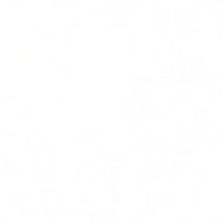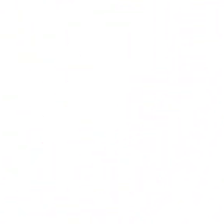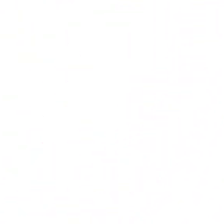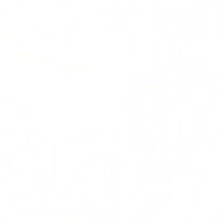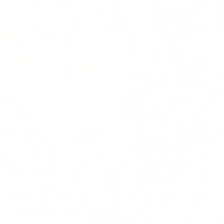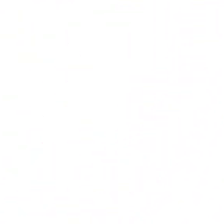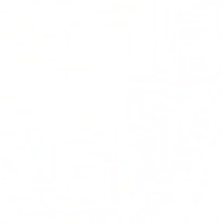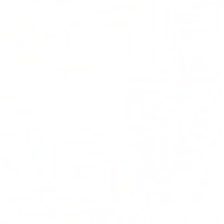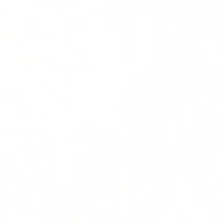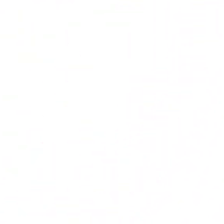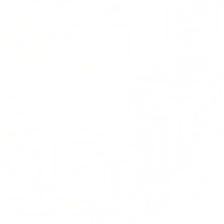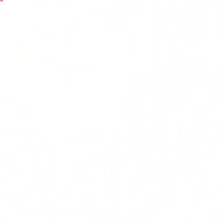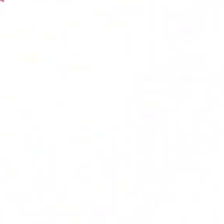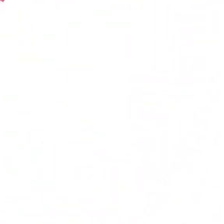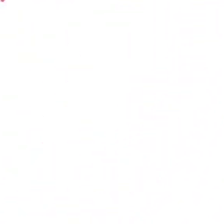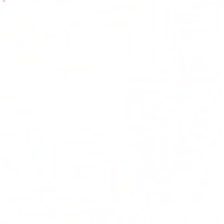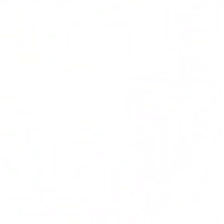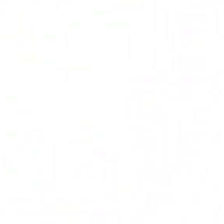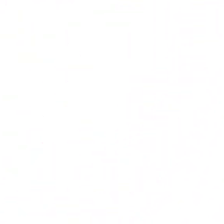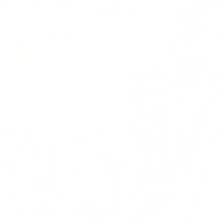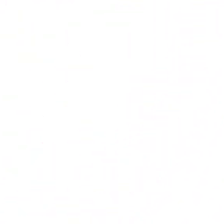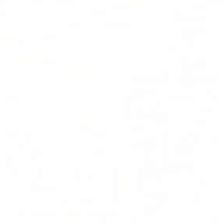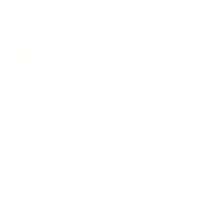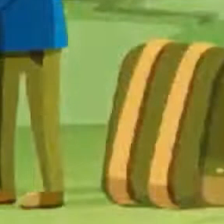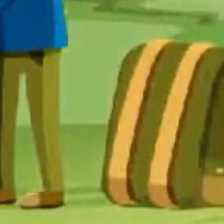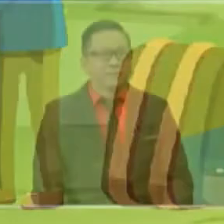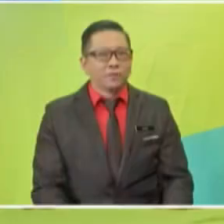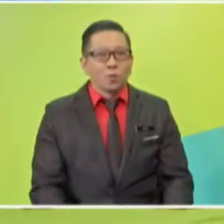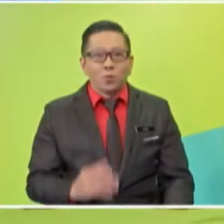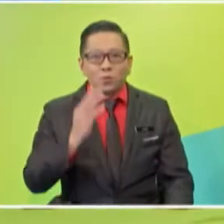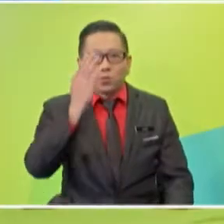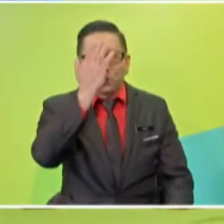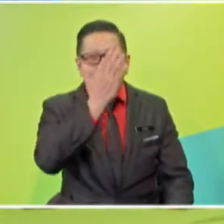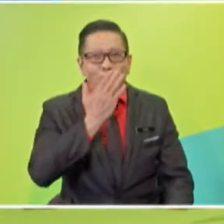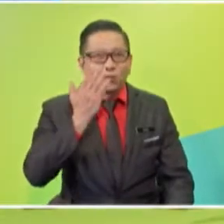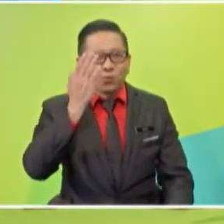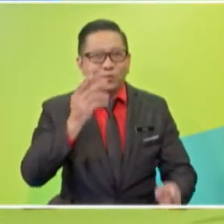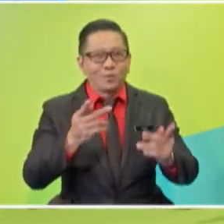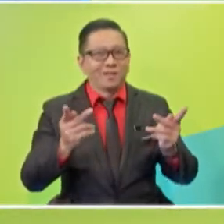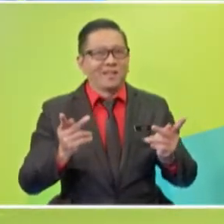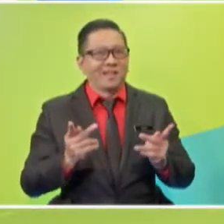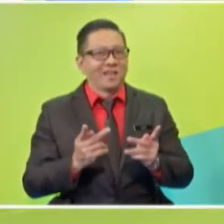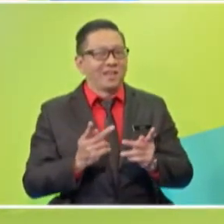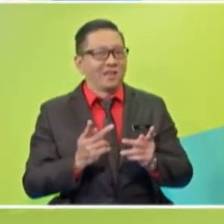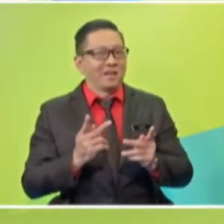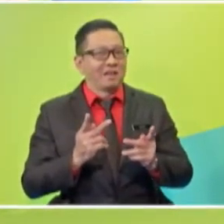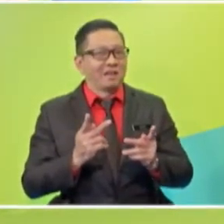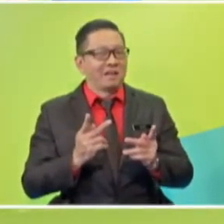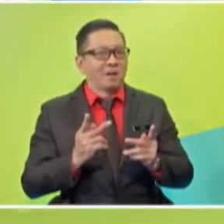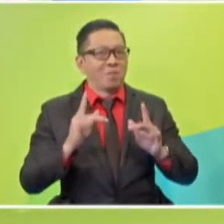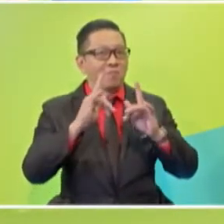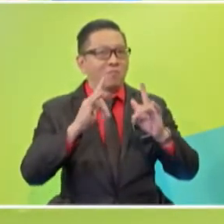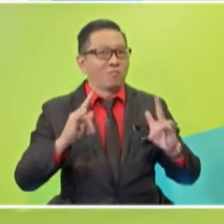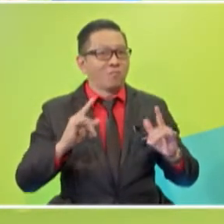D-Day TV KPM A beautiful place. Danny's camping with his